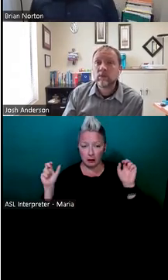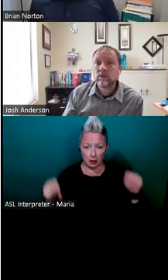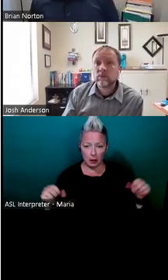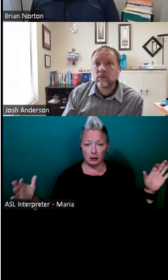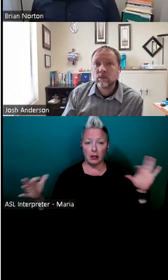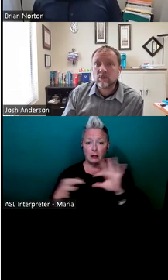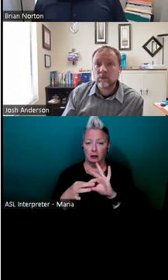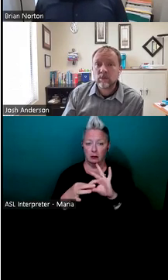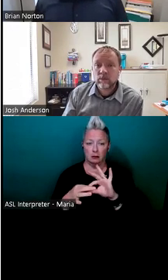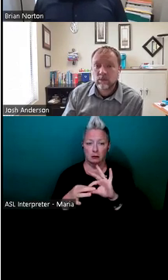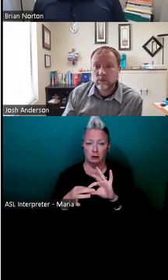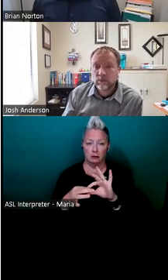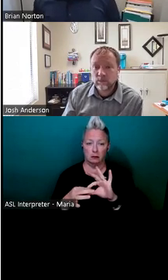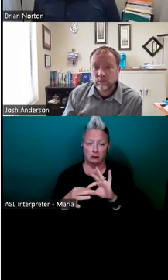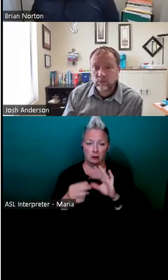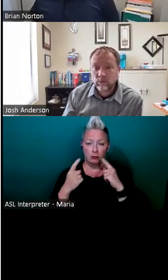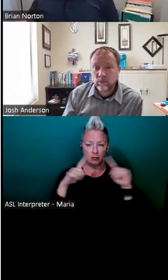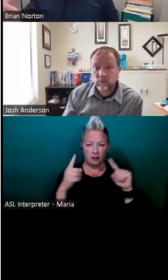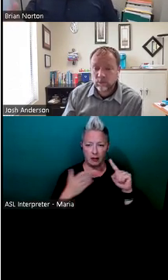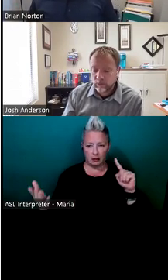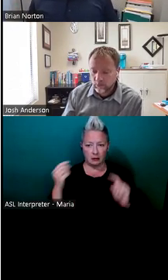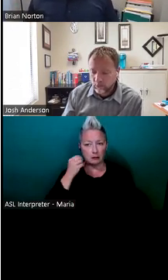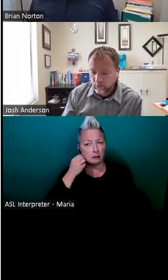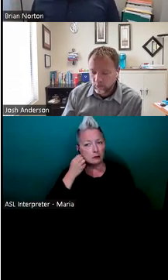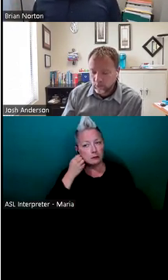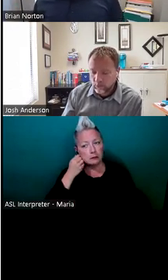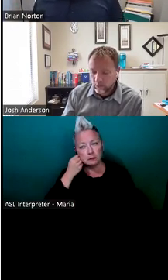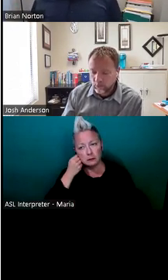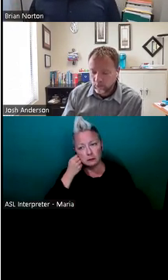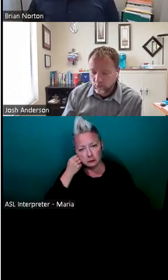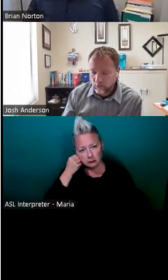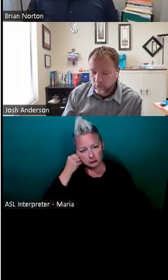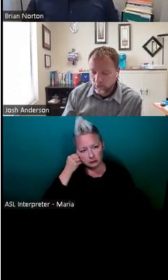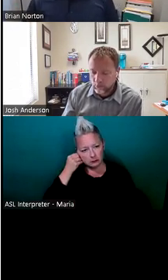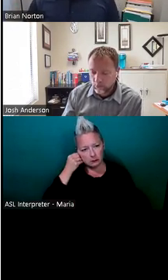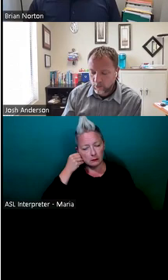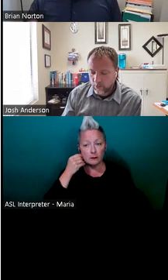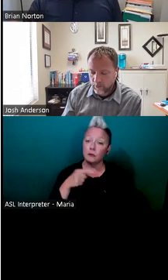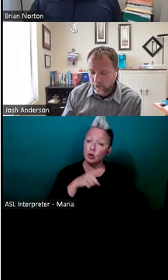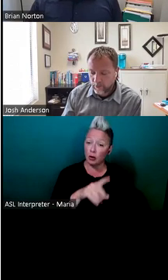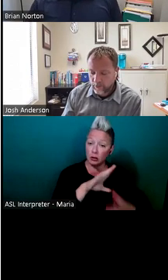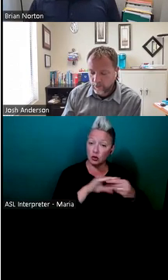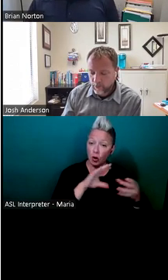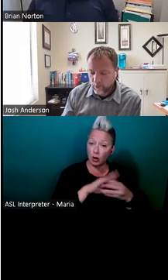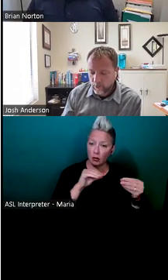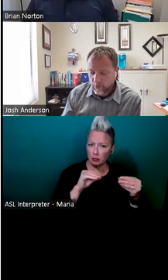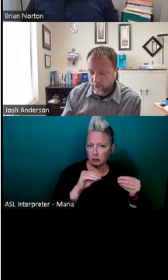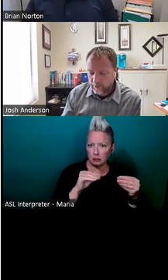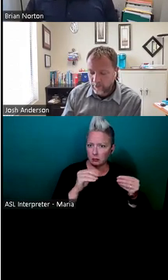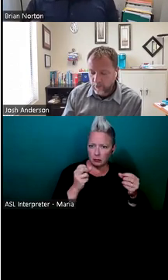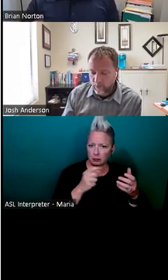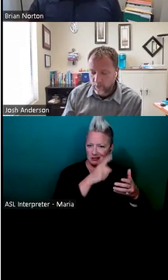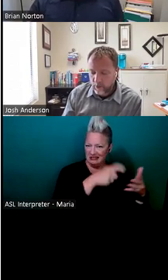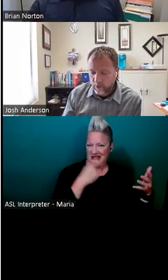with to be able to accomplish different tasks. And as we went through those scenarios, we brought up a lot of those seeing AI, you know,